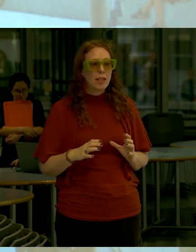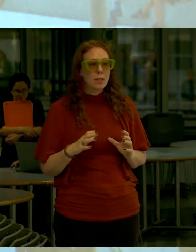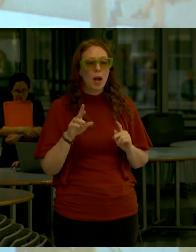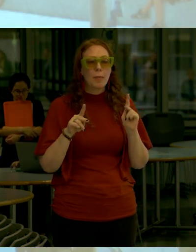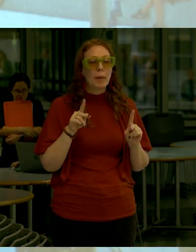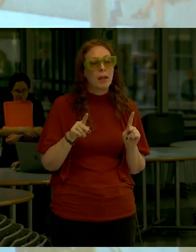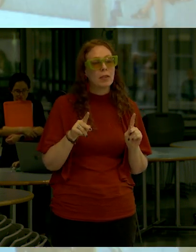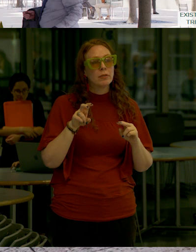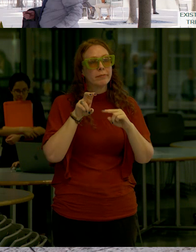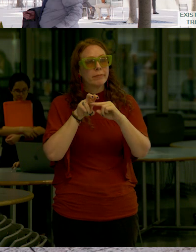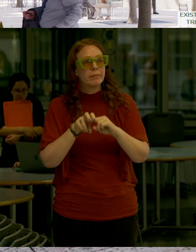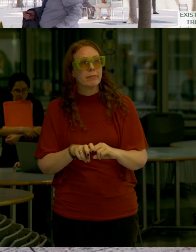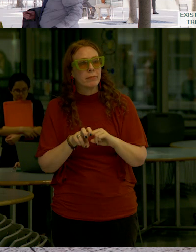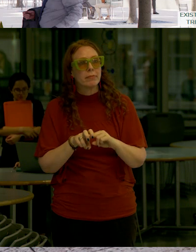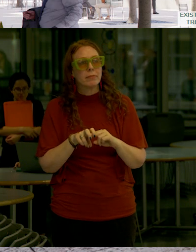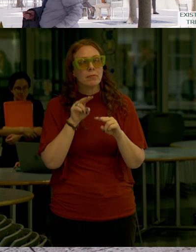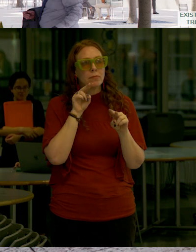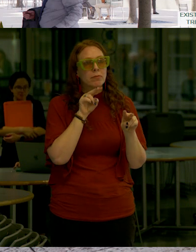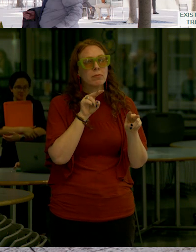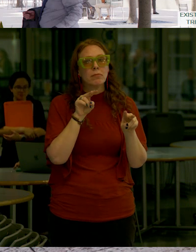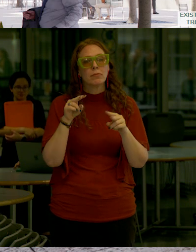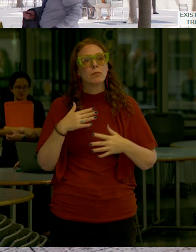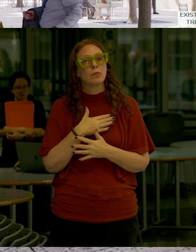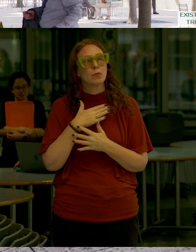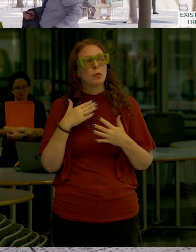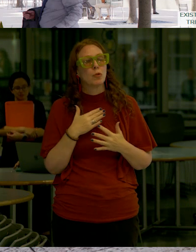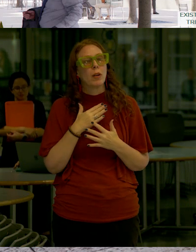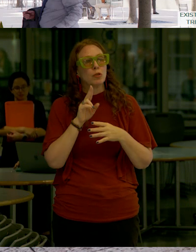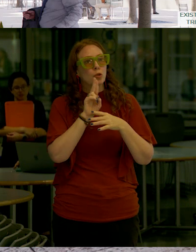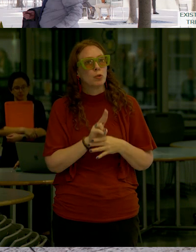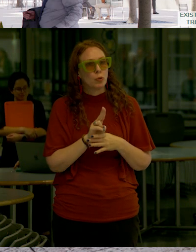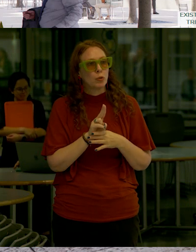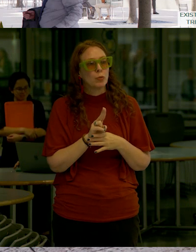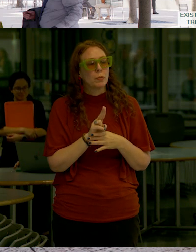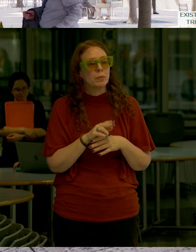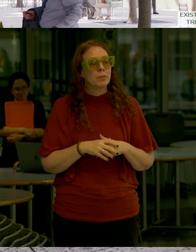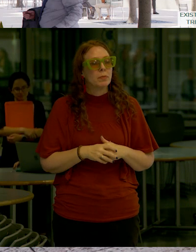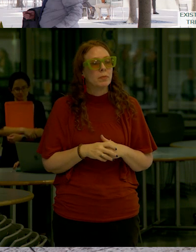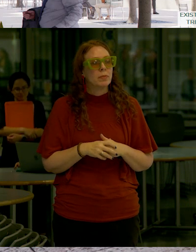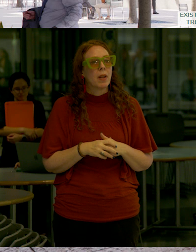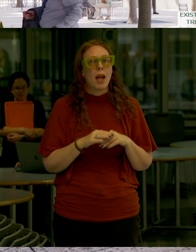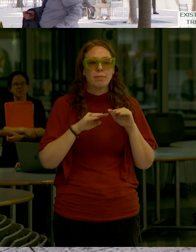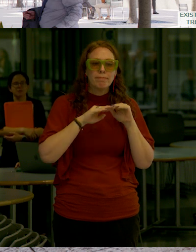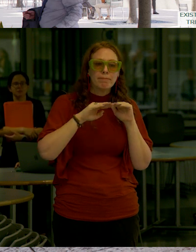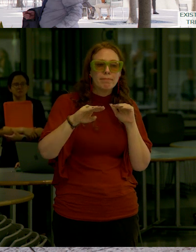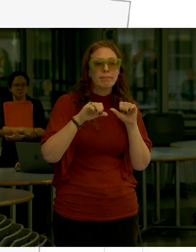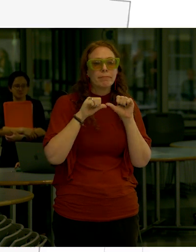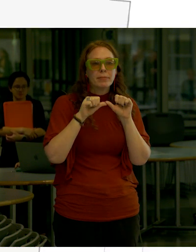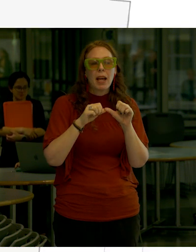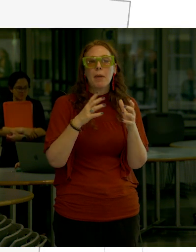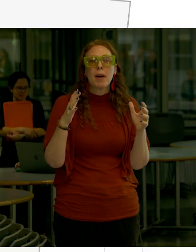the people who sit there to the views that they are currently used to you know and trying to maintain as much of that as possible